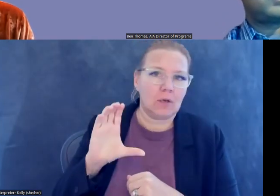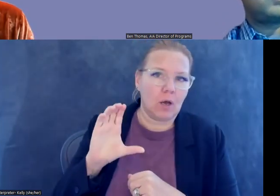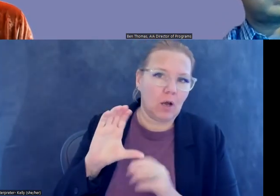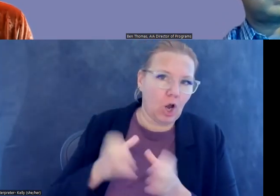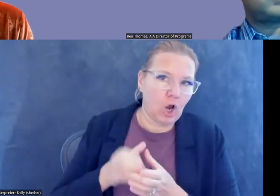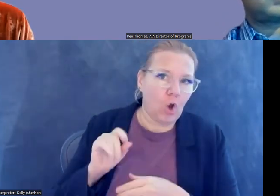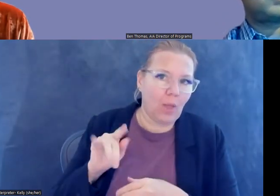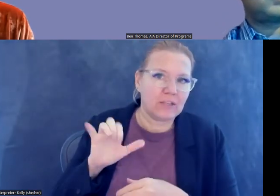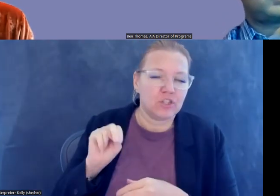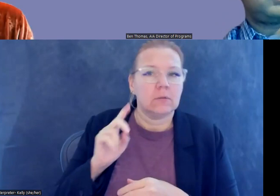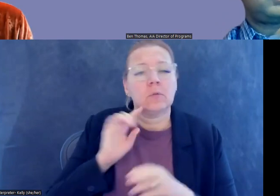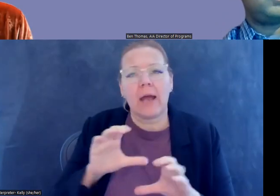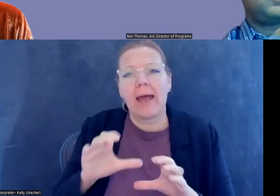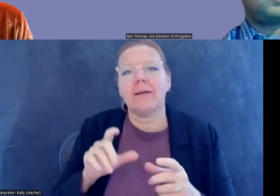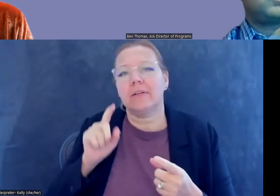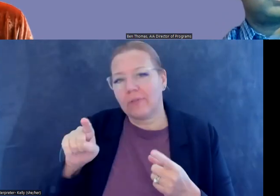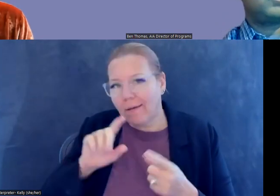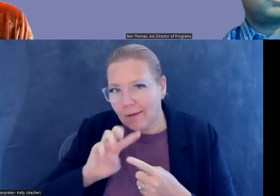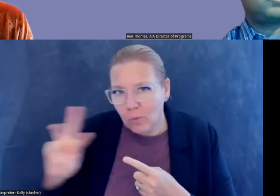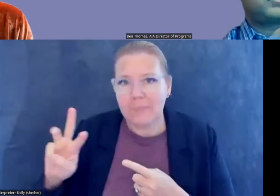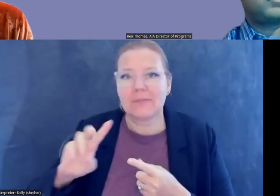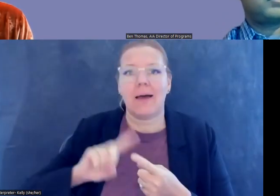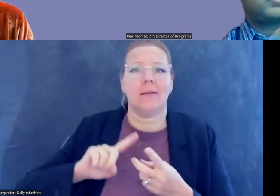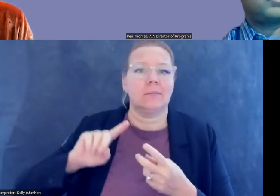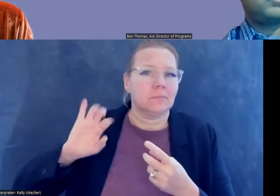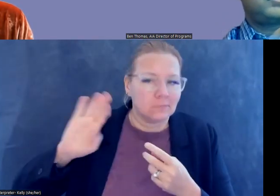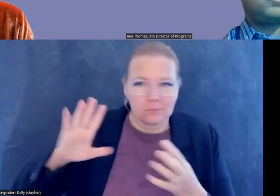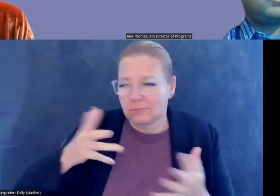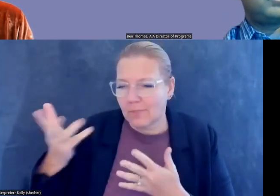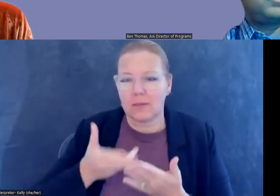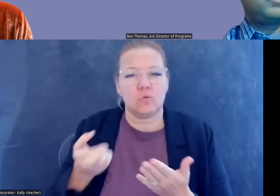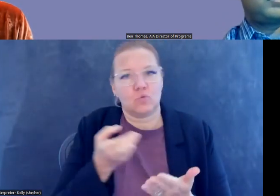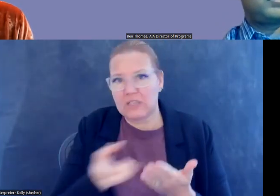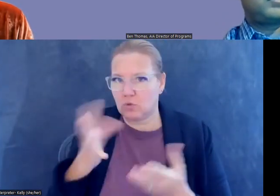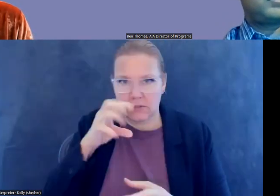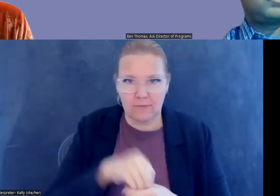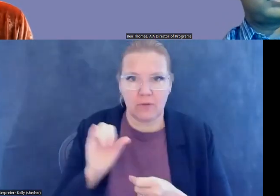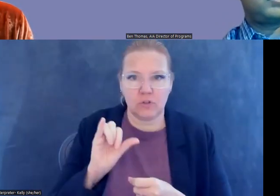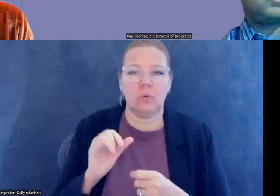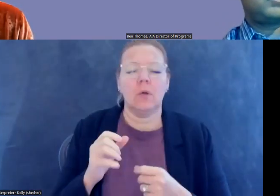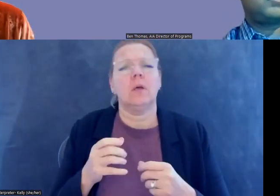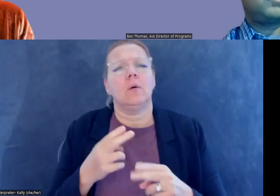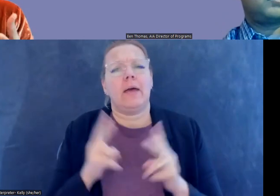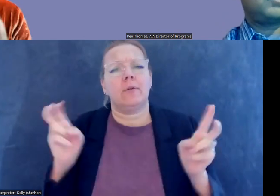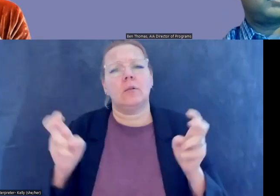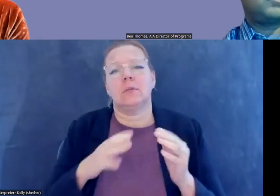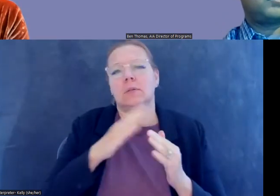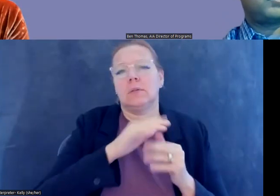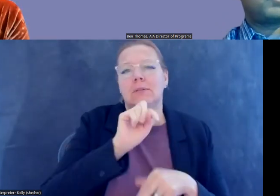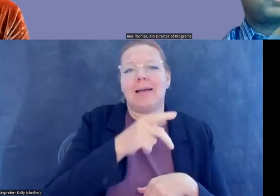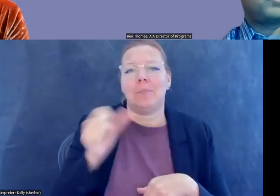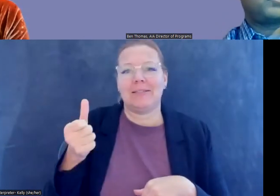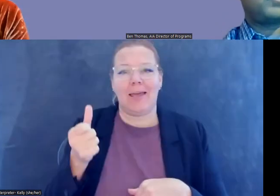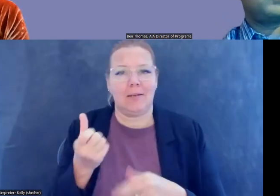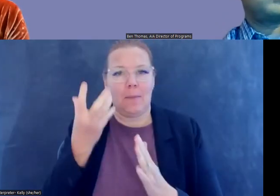well. And there's a lot of material there, as well as interactive resources, a top 10 missing campaign, um, actually one of which was